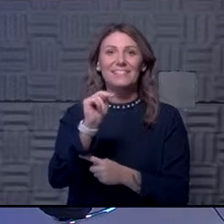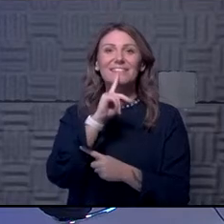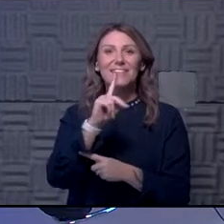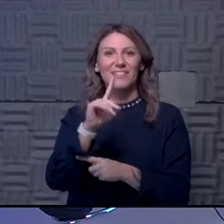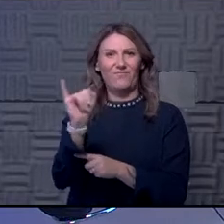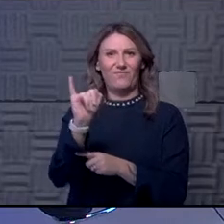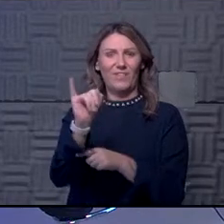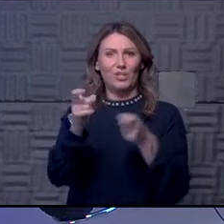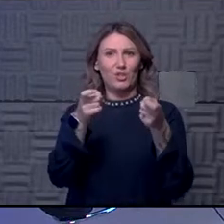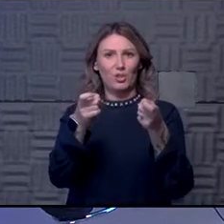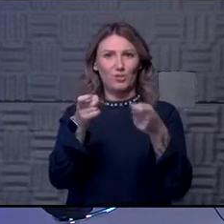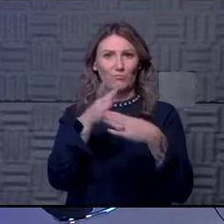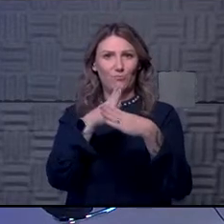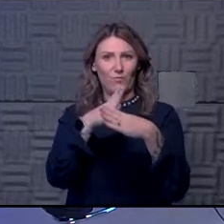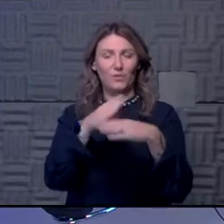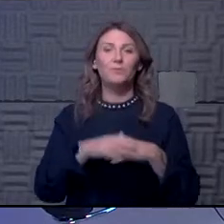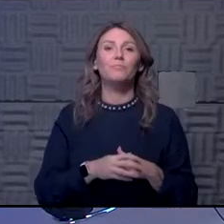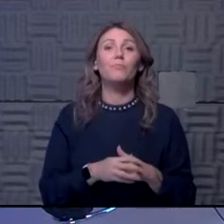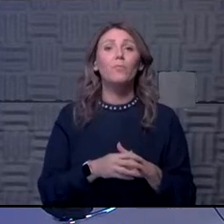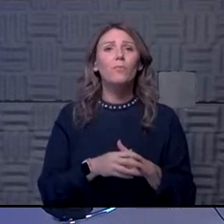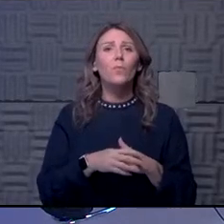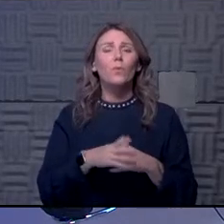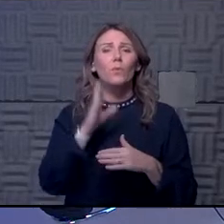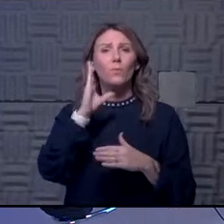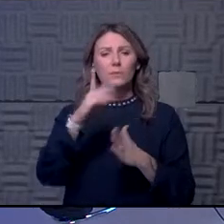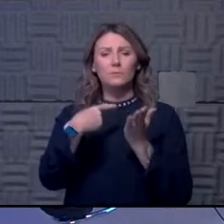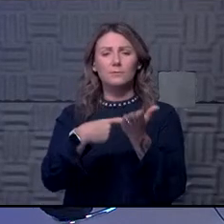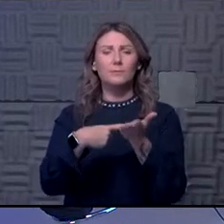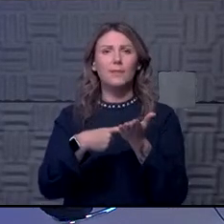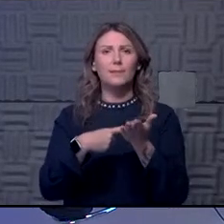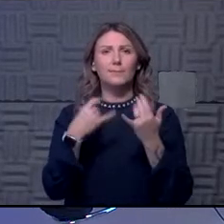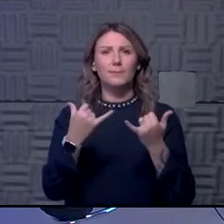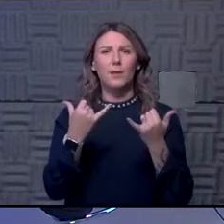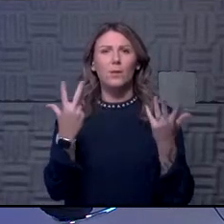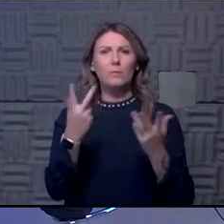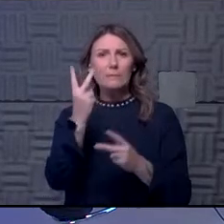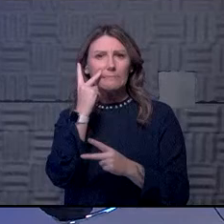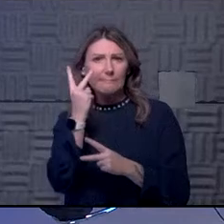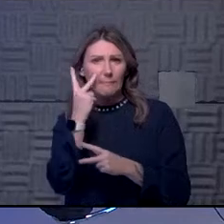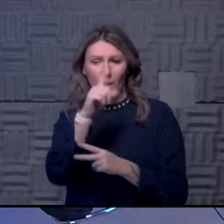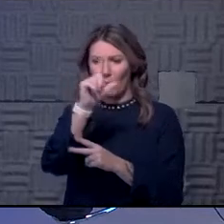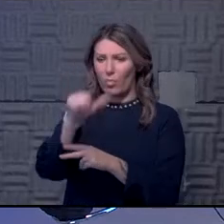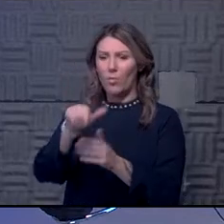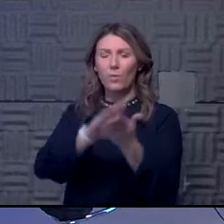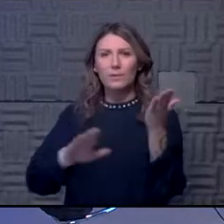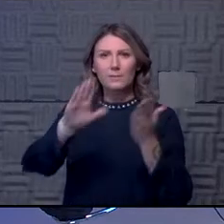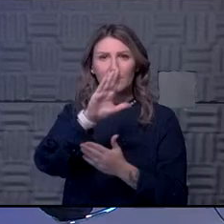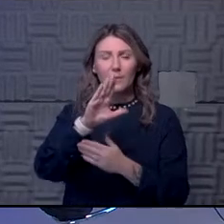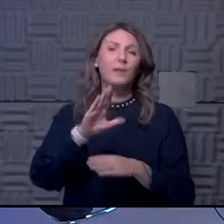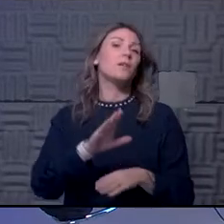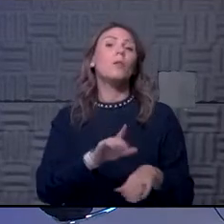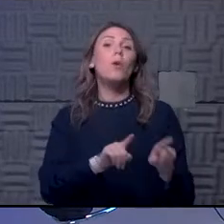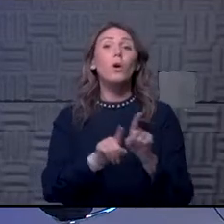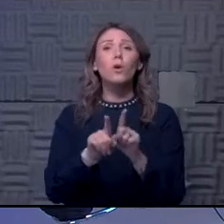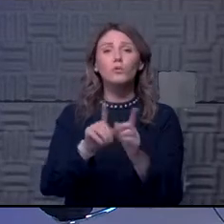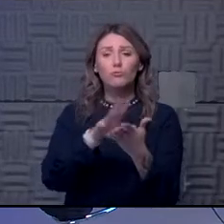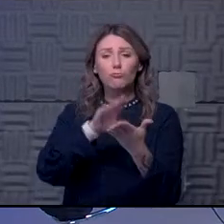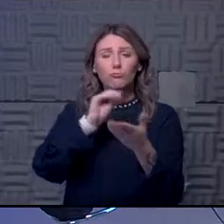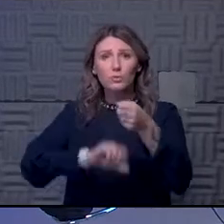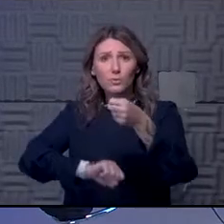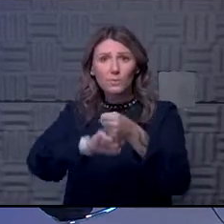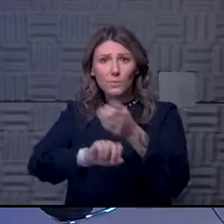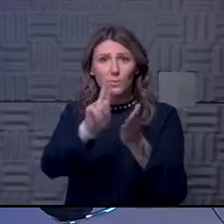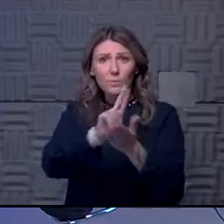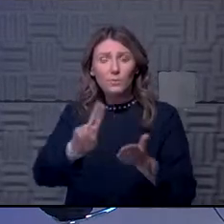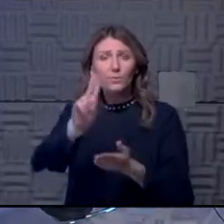We're gonna spend some time today talking about what we have seen on the Lawrence campus, what we've learned in supporting the university